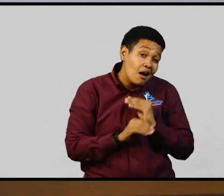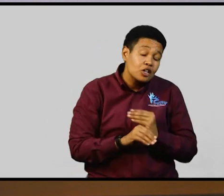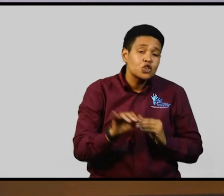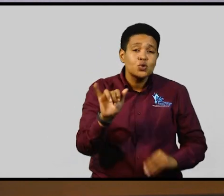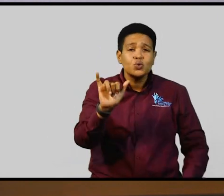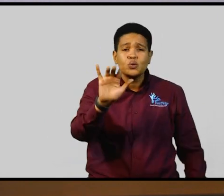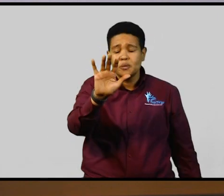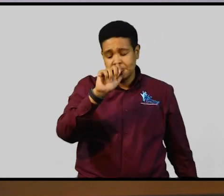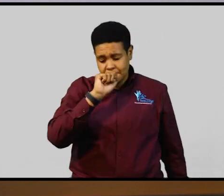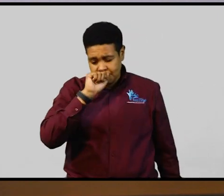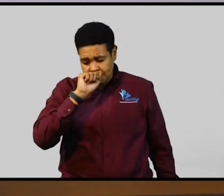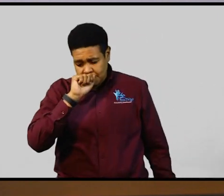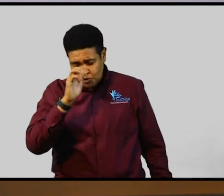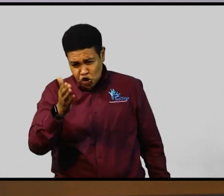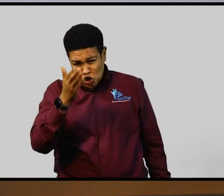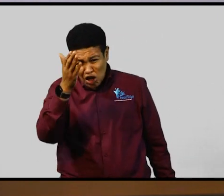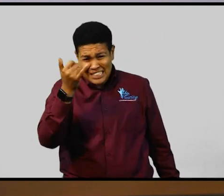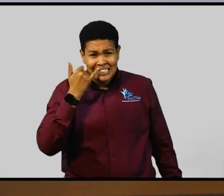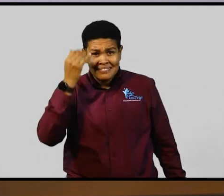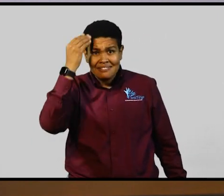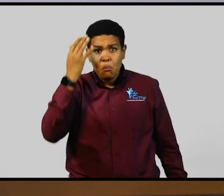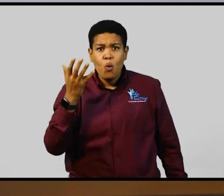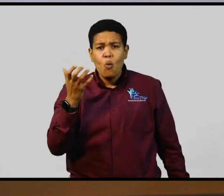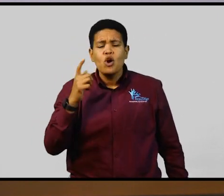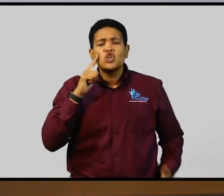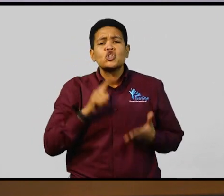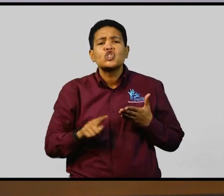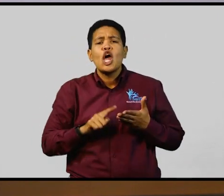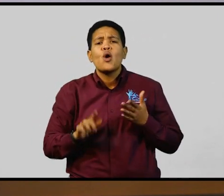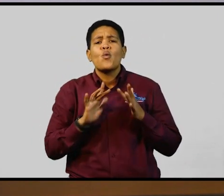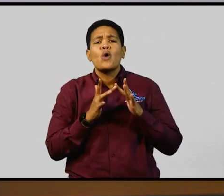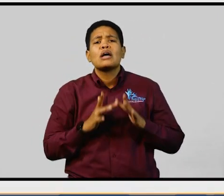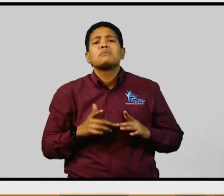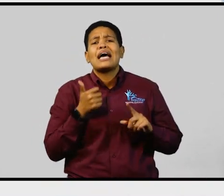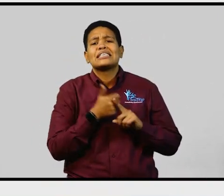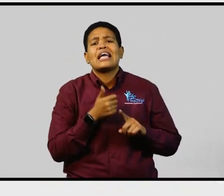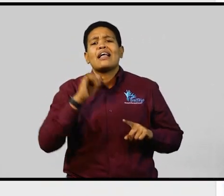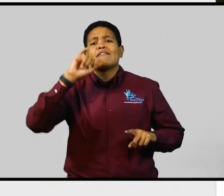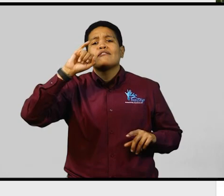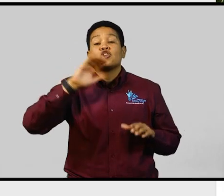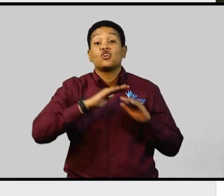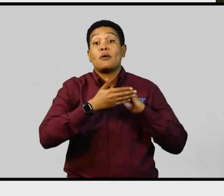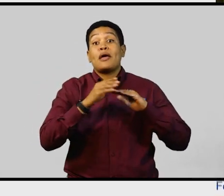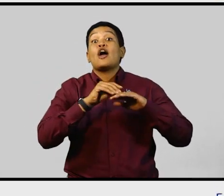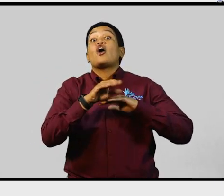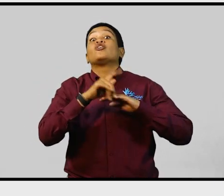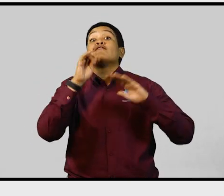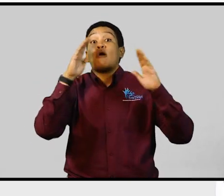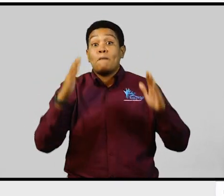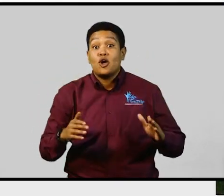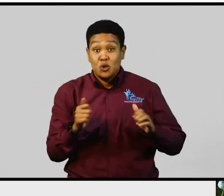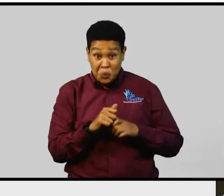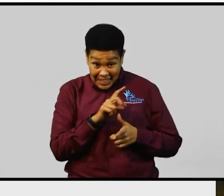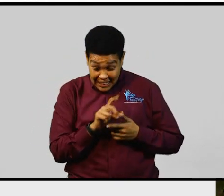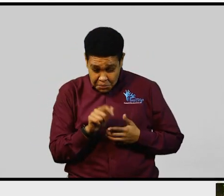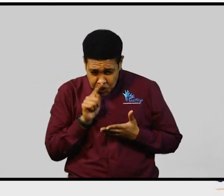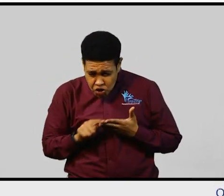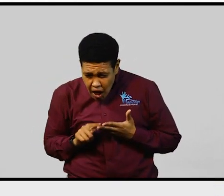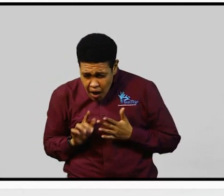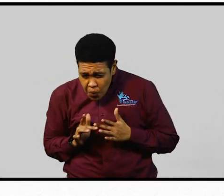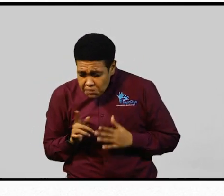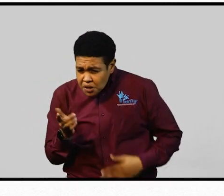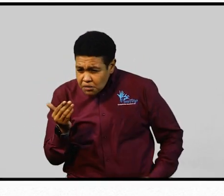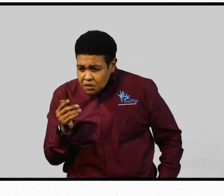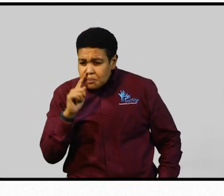suggest that they check the website of the Jamaica Council for Persons with Disabilities to